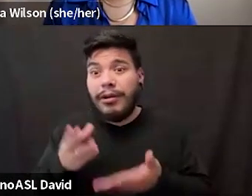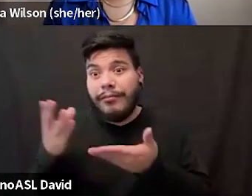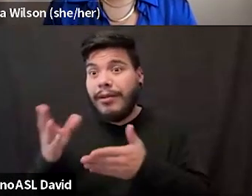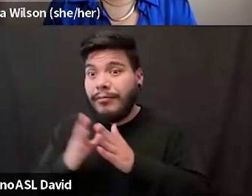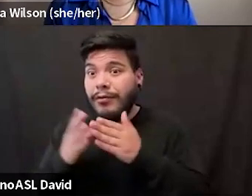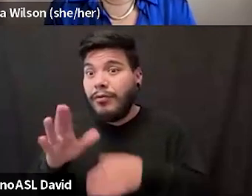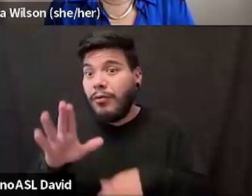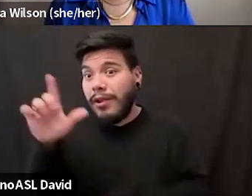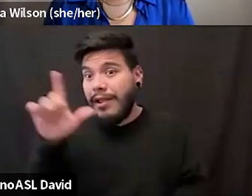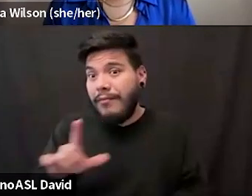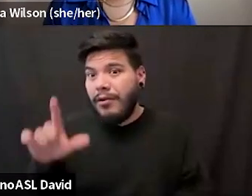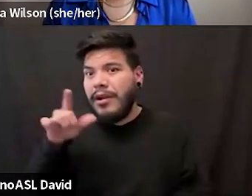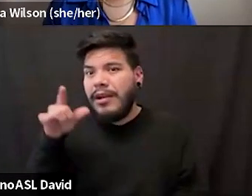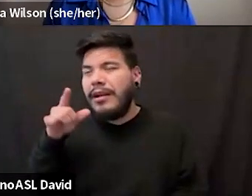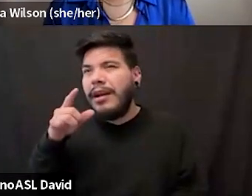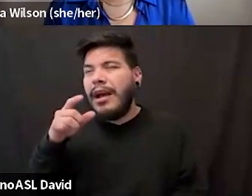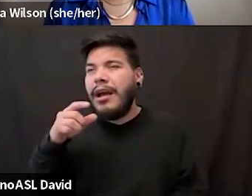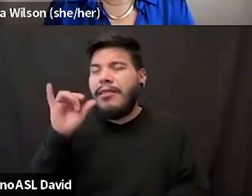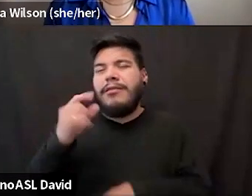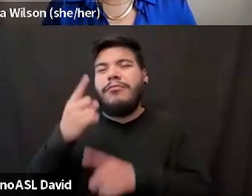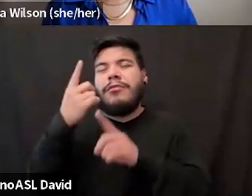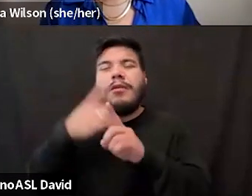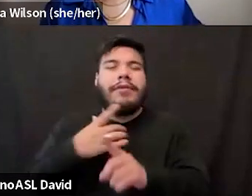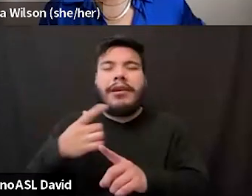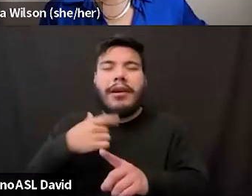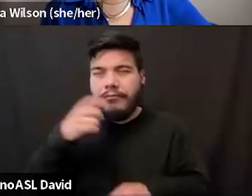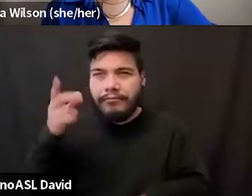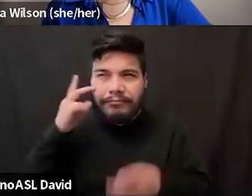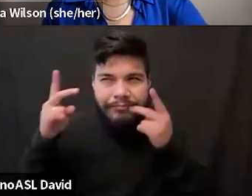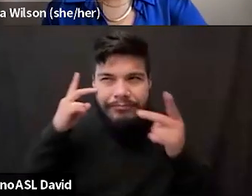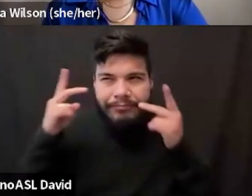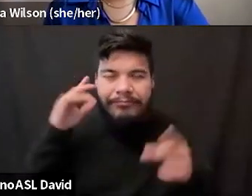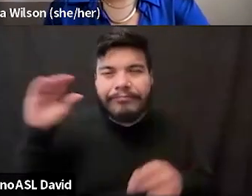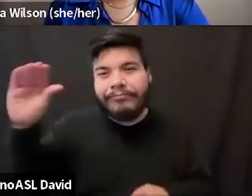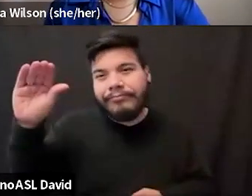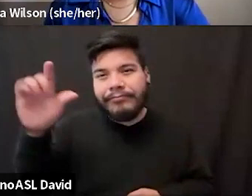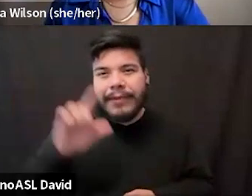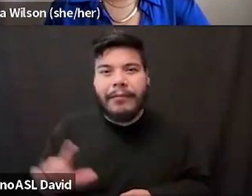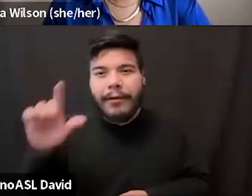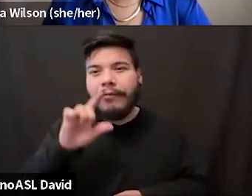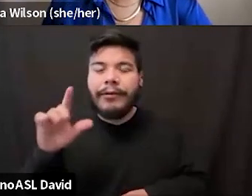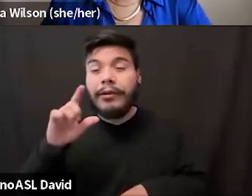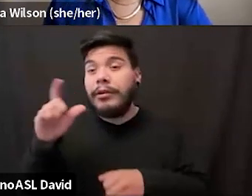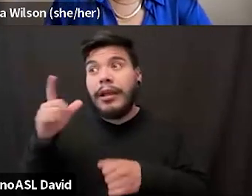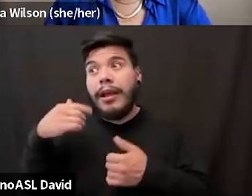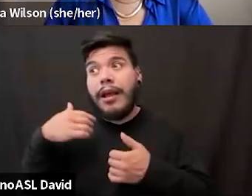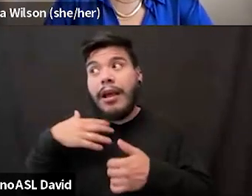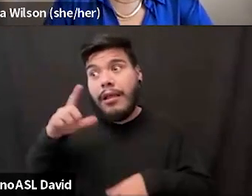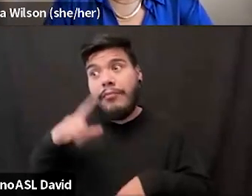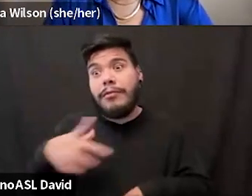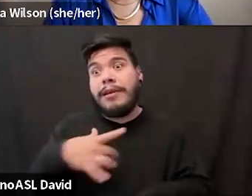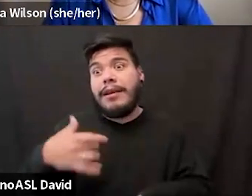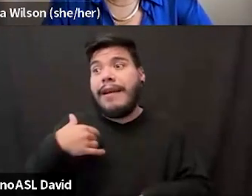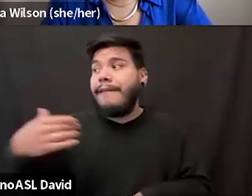This is a thing that I don't see us reminding each other to do very often, but I know my local library has a simple web form where you can recommend books to them.